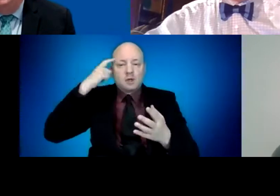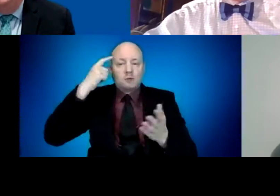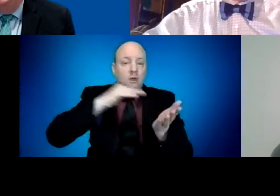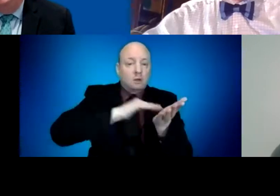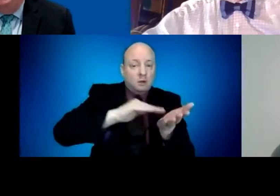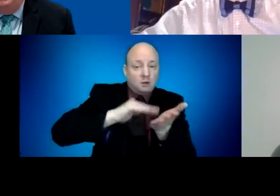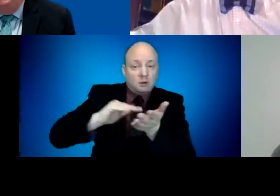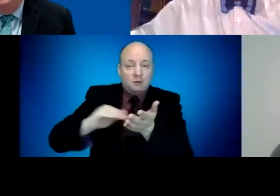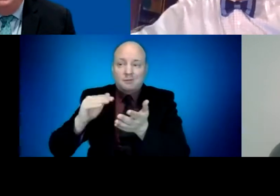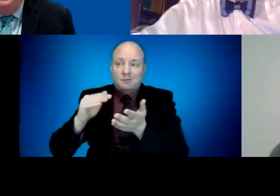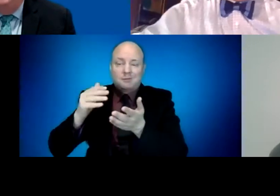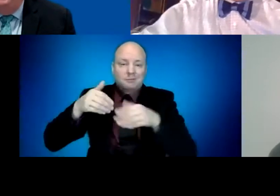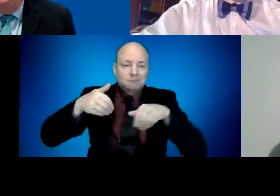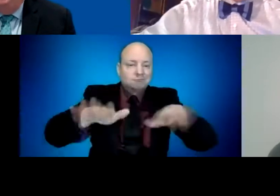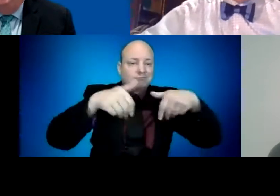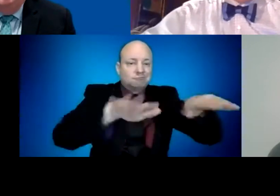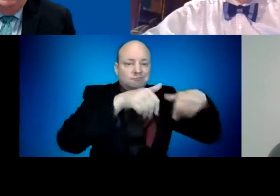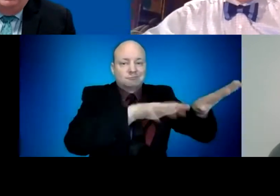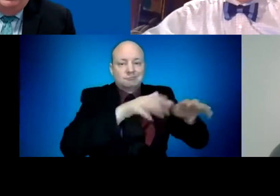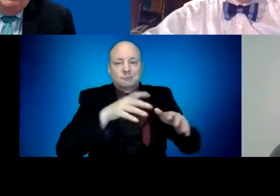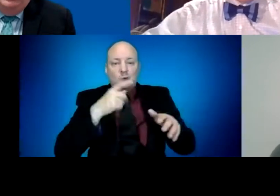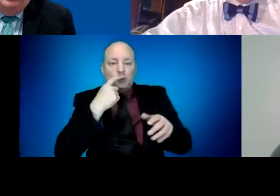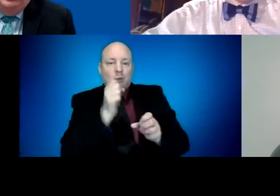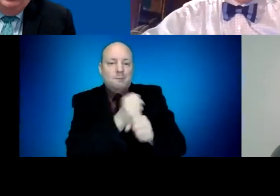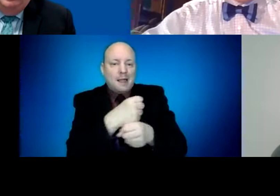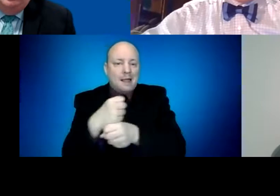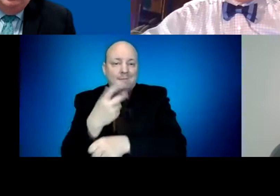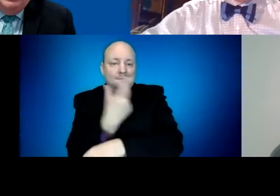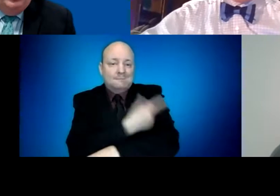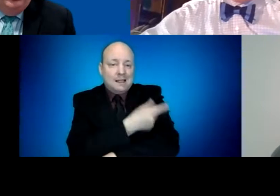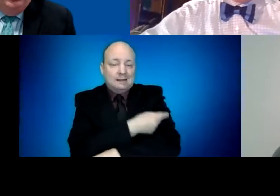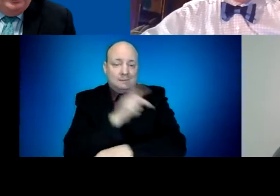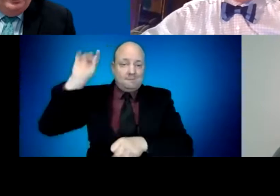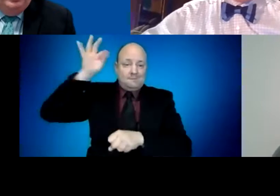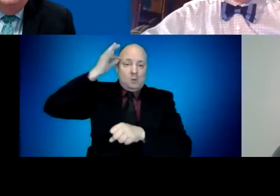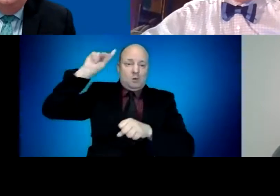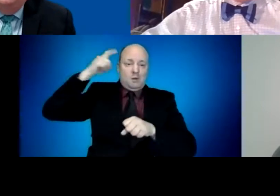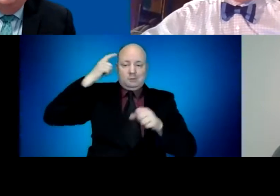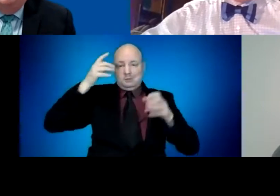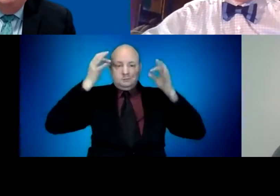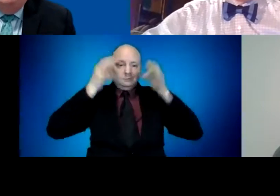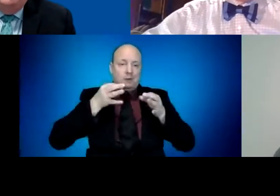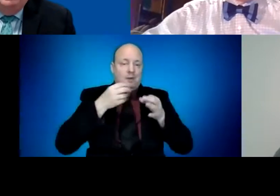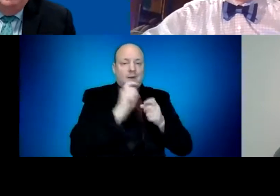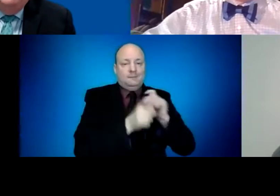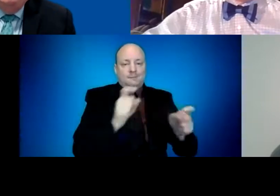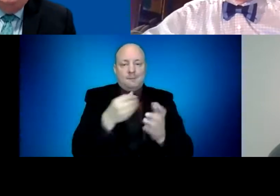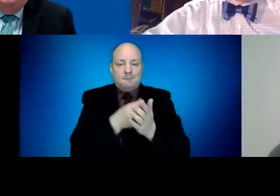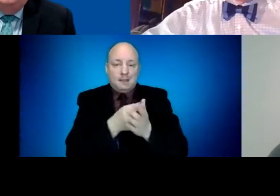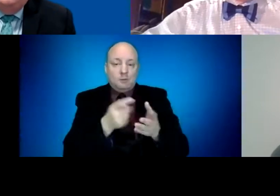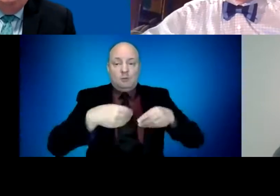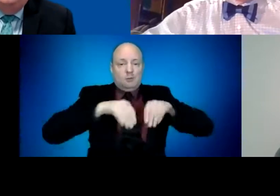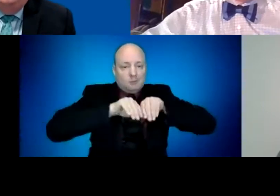the potential pipeline. And most importantly, we don't have any vaccines, although some are now under trial, that are approved for kids.